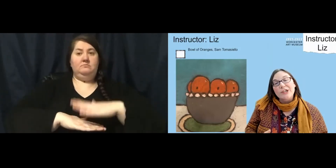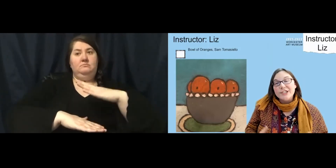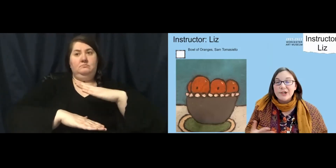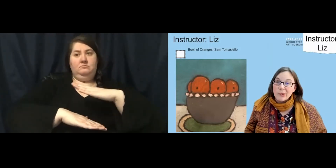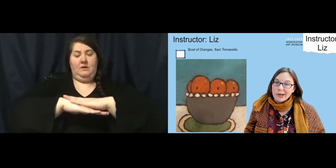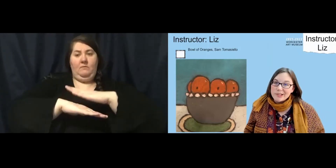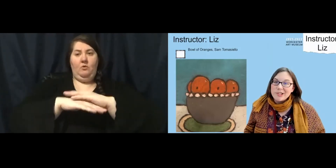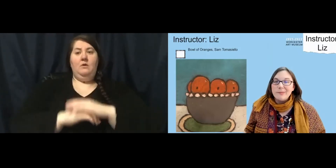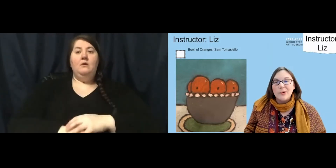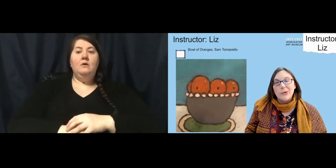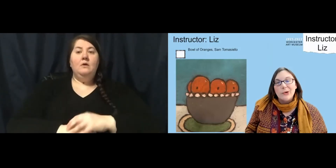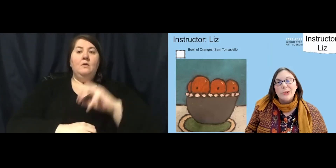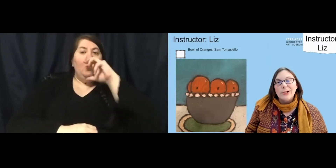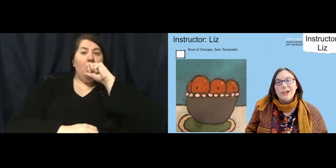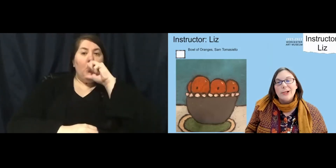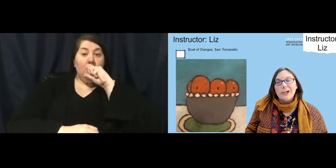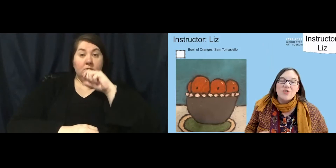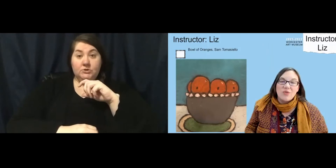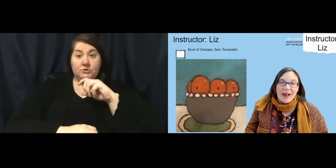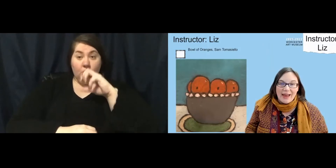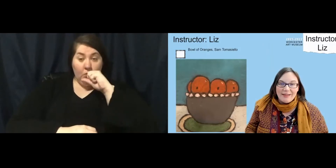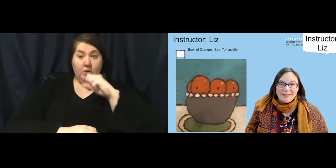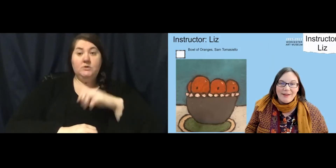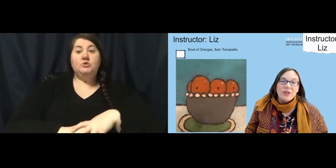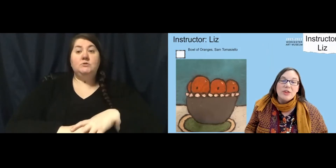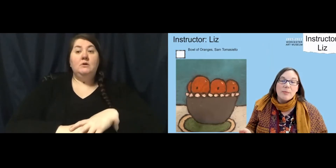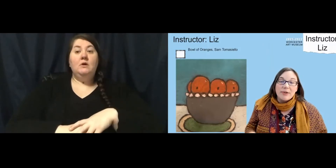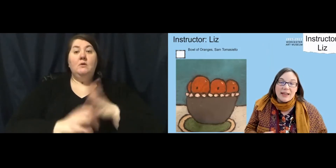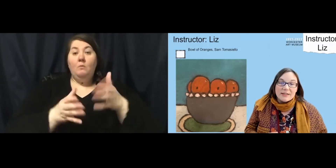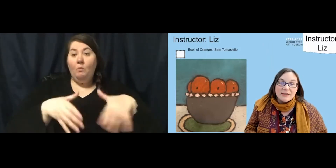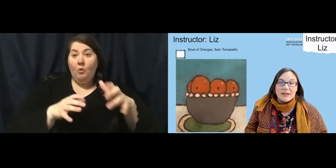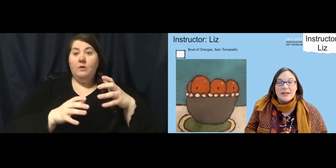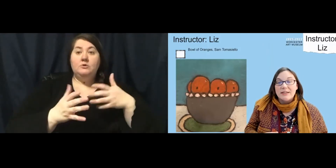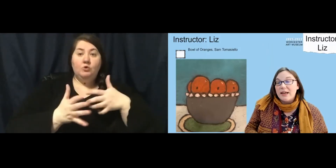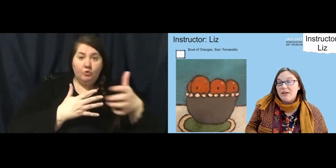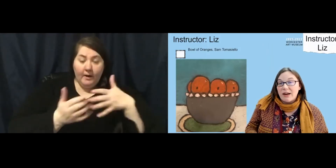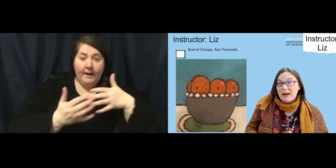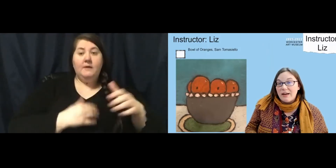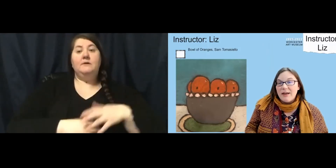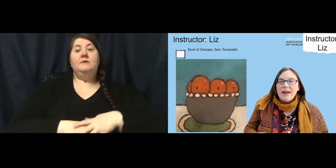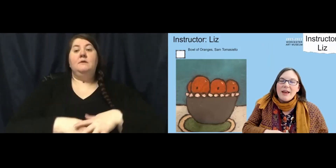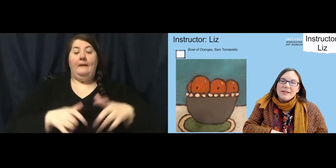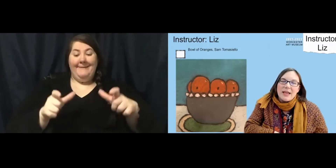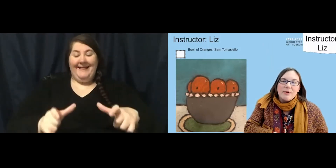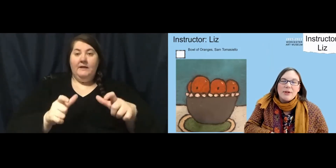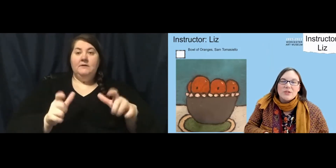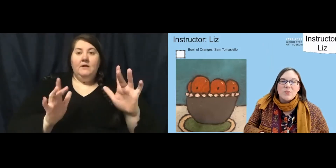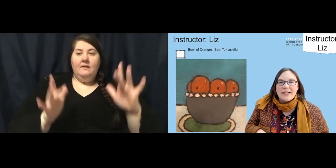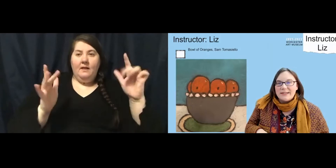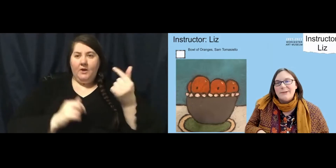The oranges are orange. The bowl is gray. The plate is light green. And the